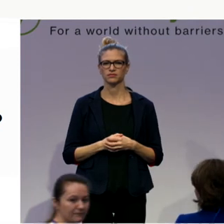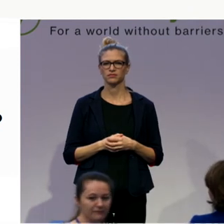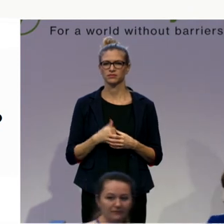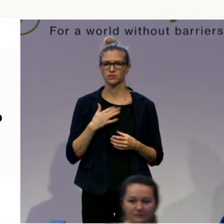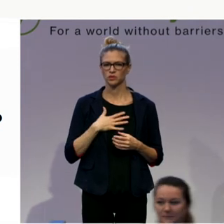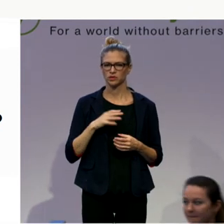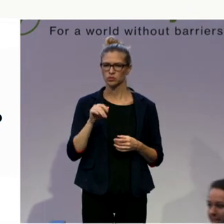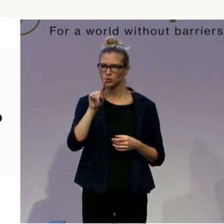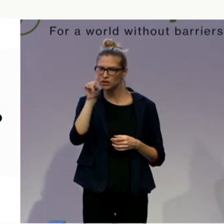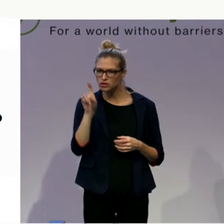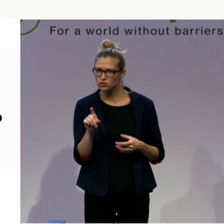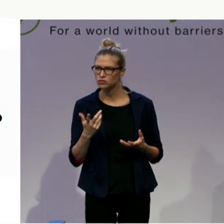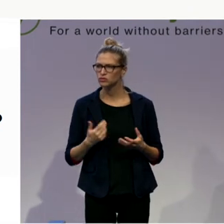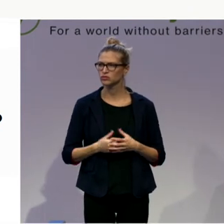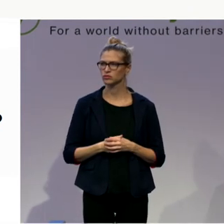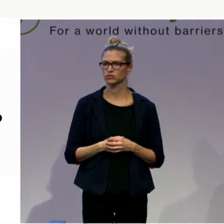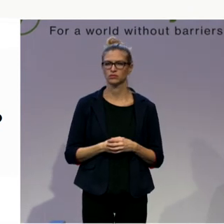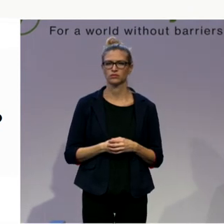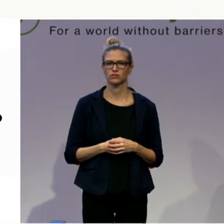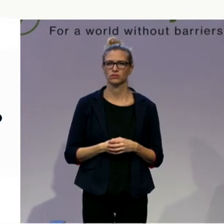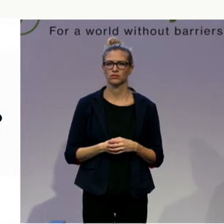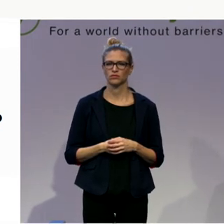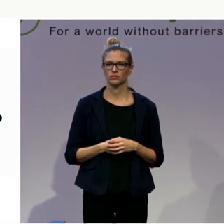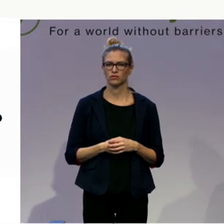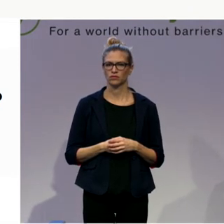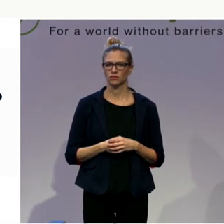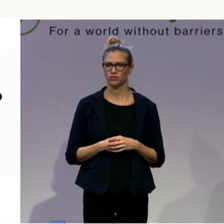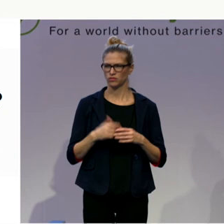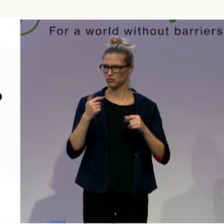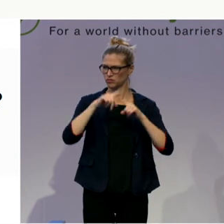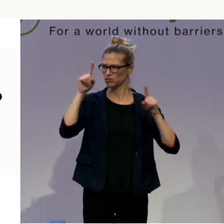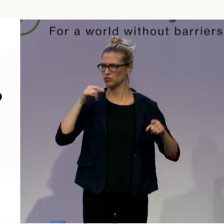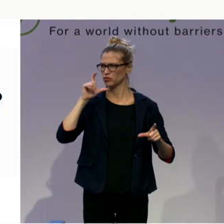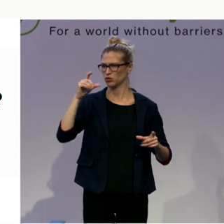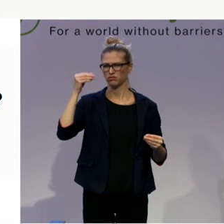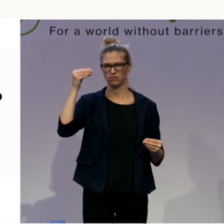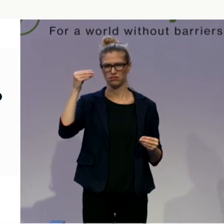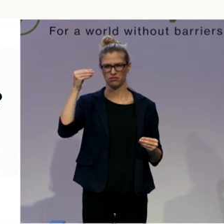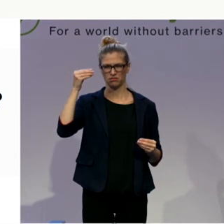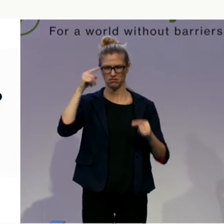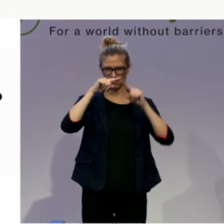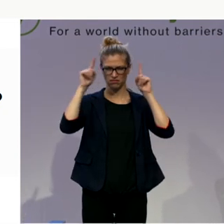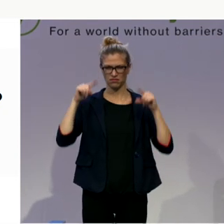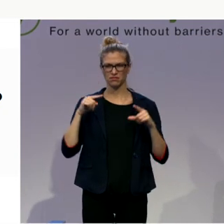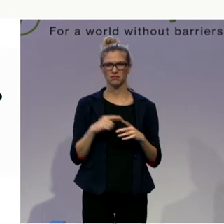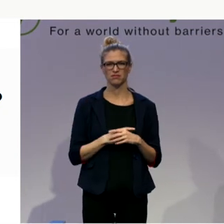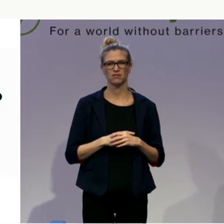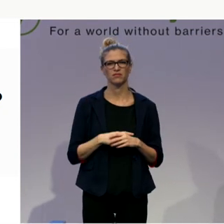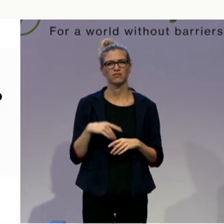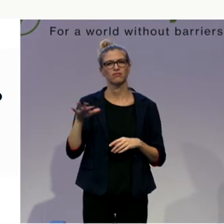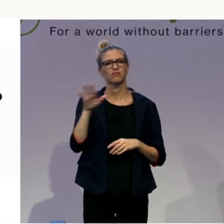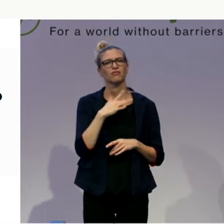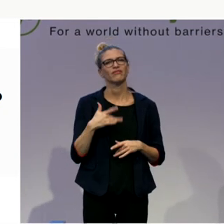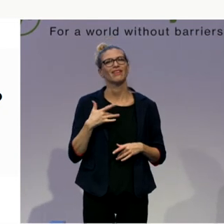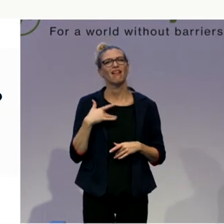You can get your bubbles and please, just a couple of you, if you can think, if you see it. What are the emotions? What are the feelings?